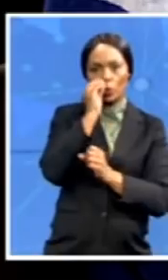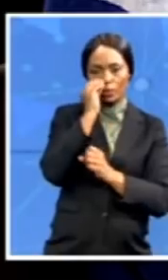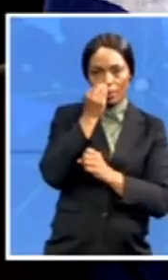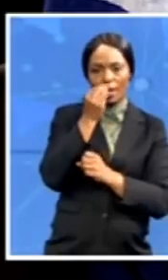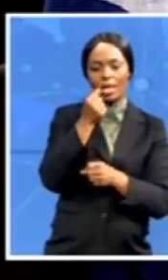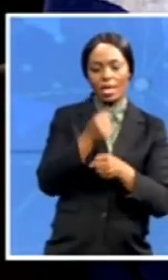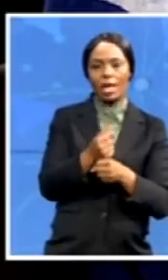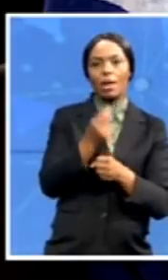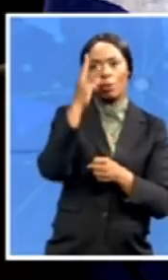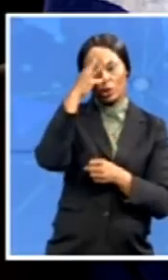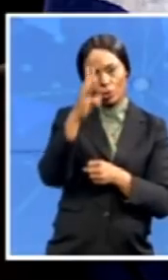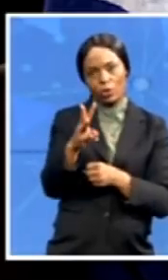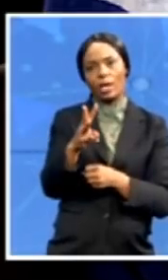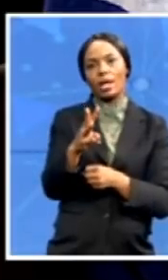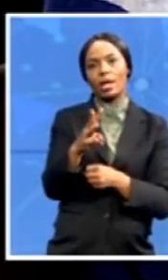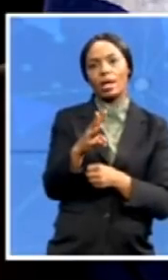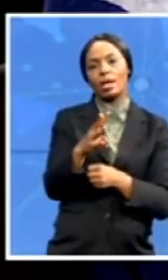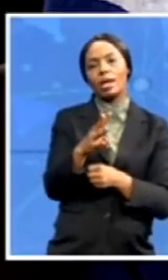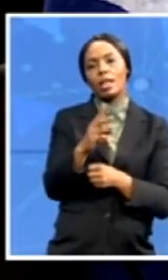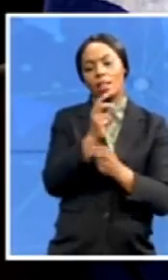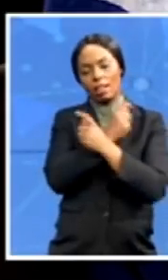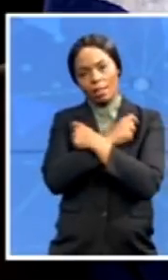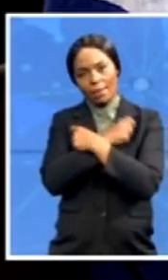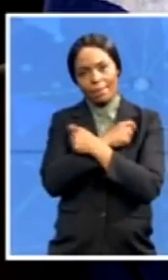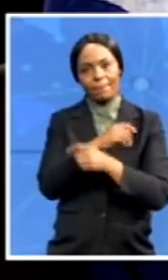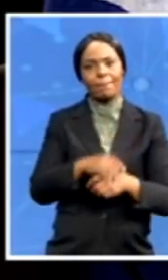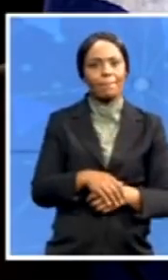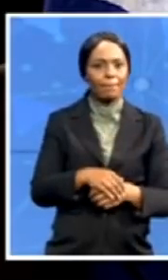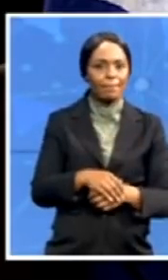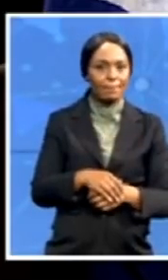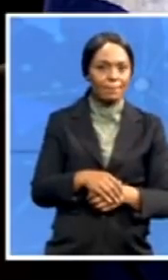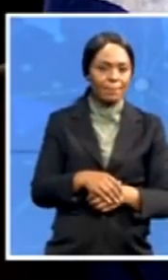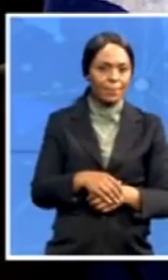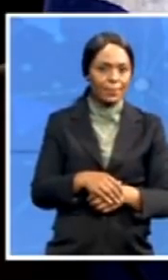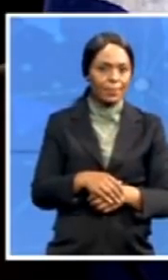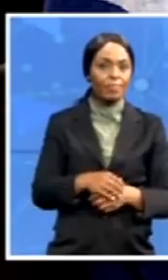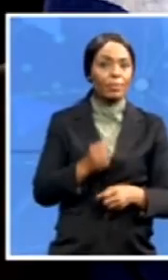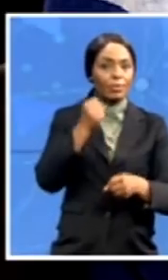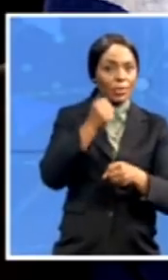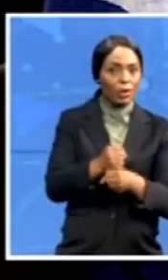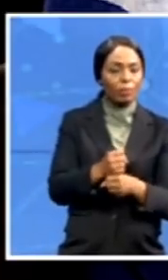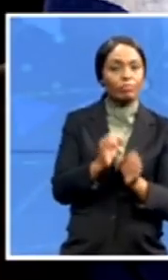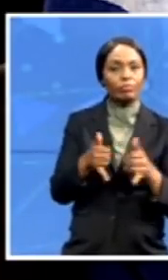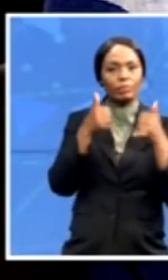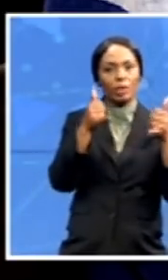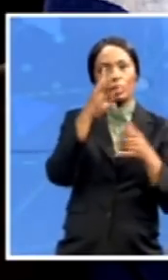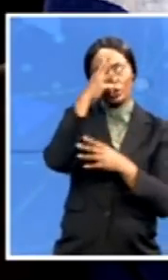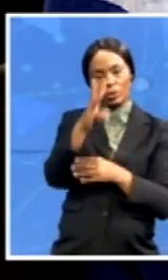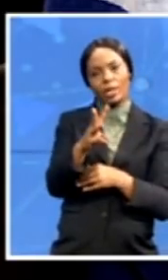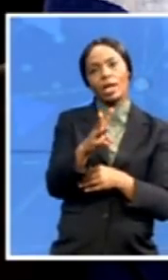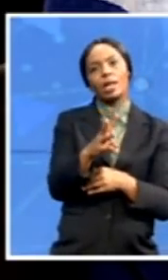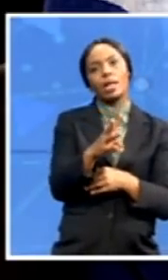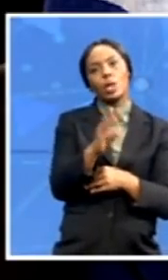Nineteen ninety, Newsmaker of the Year, Pretoria Press Club. Nineteen ninety-one, Man of the Year,